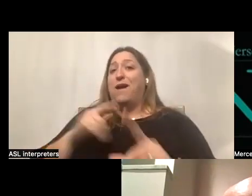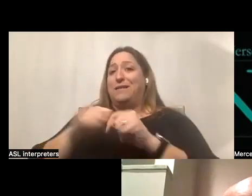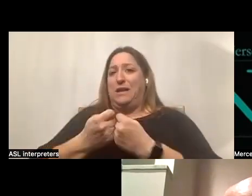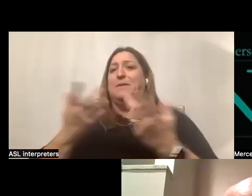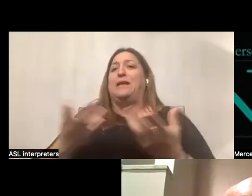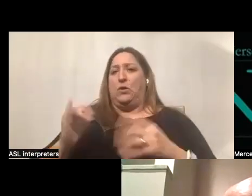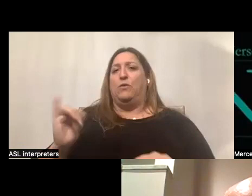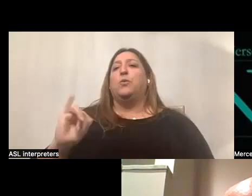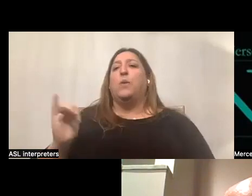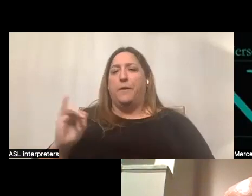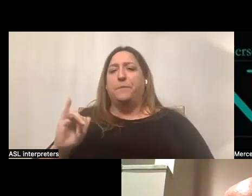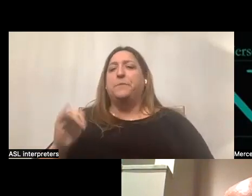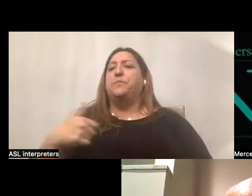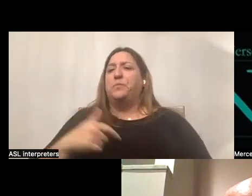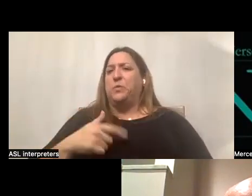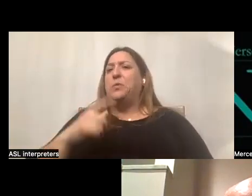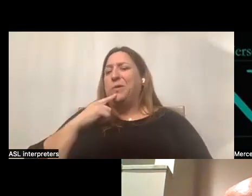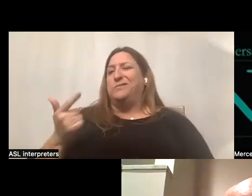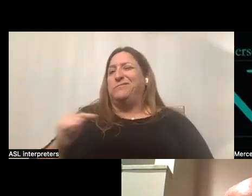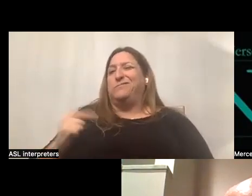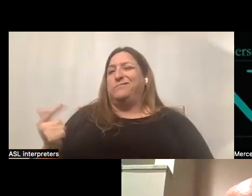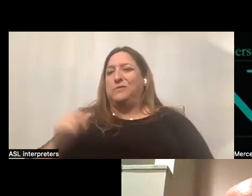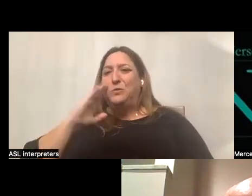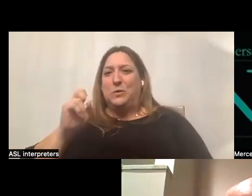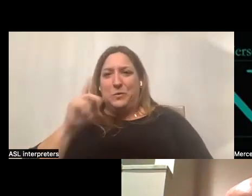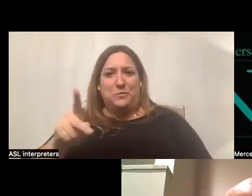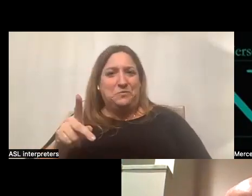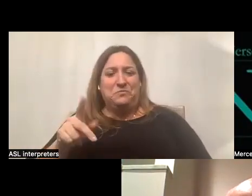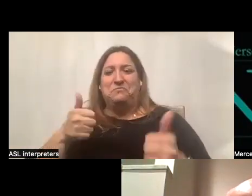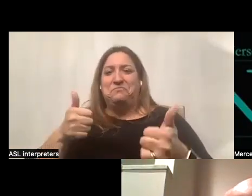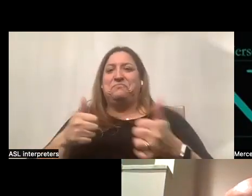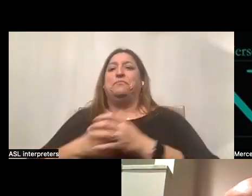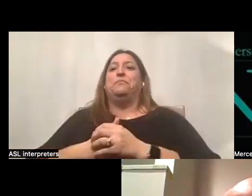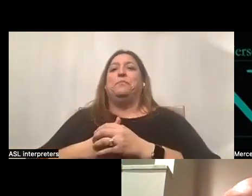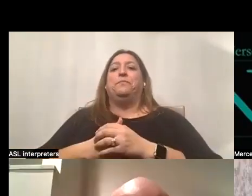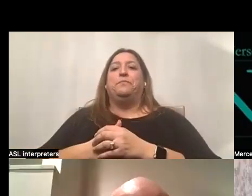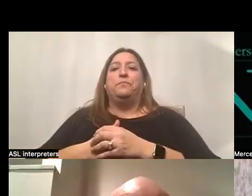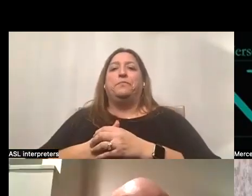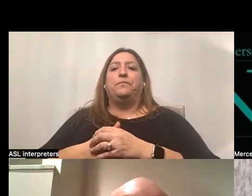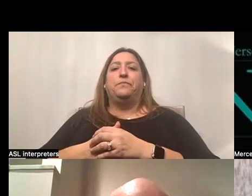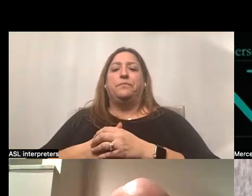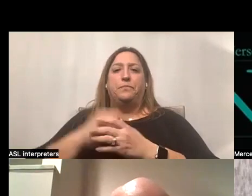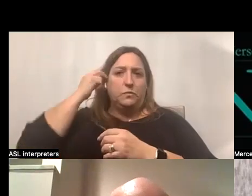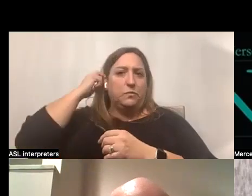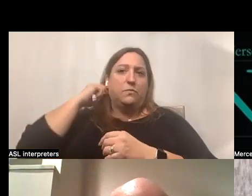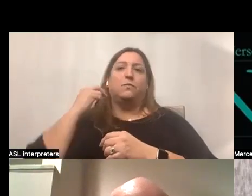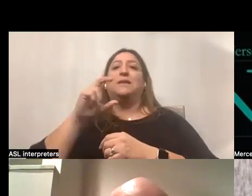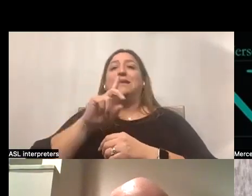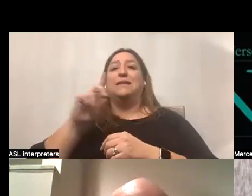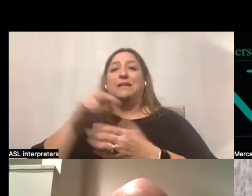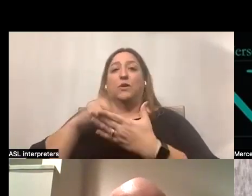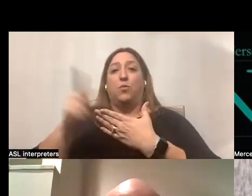So we'll tag team a bit here. Okay. Great. So in the DDD program,